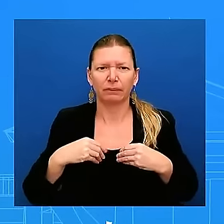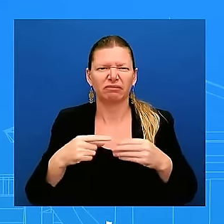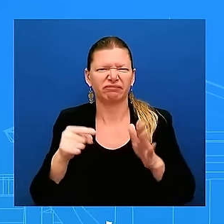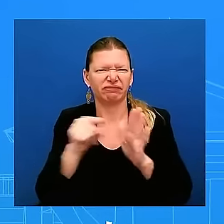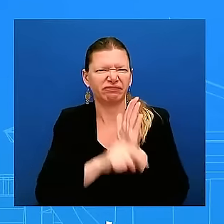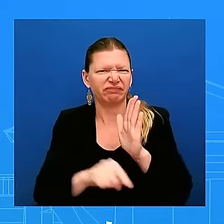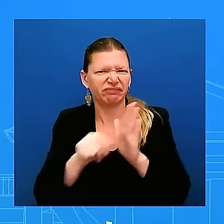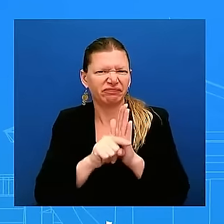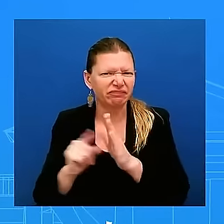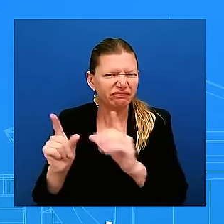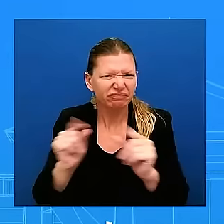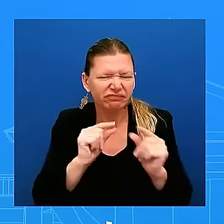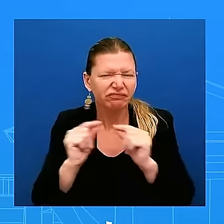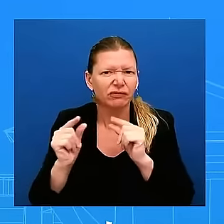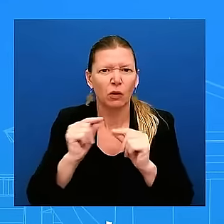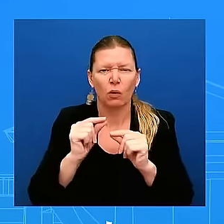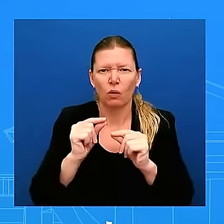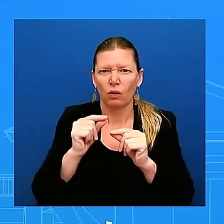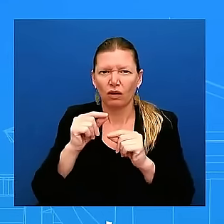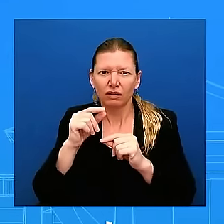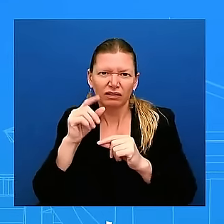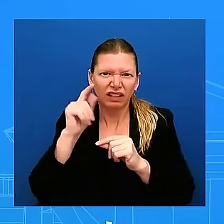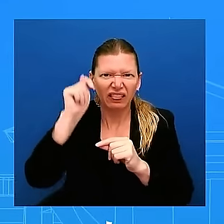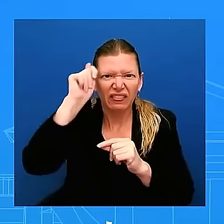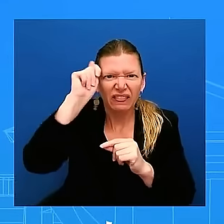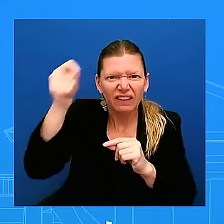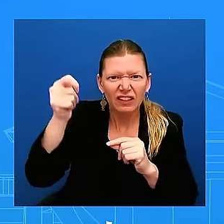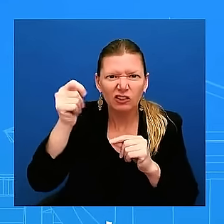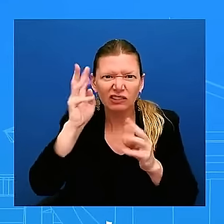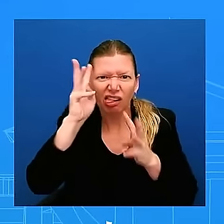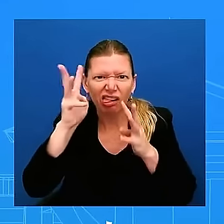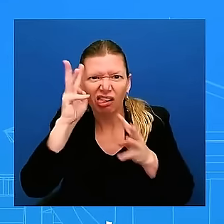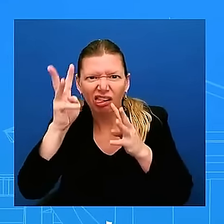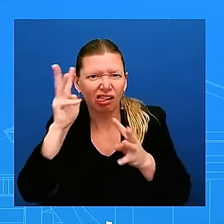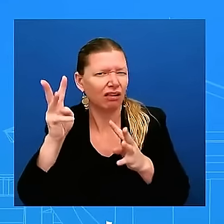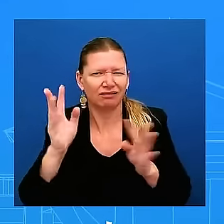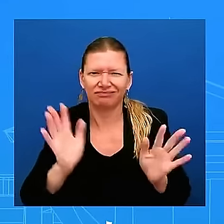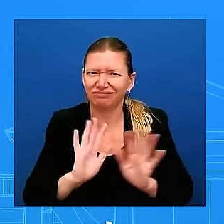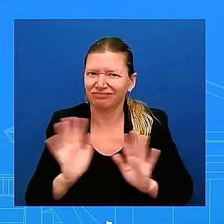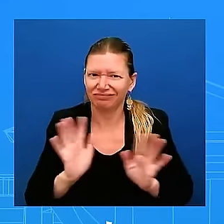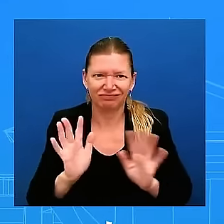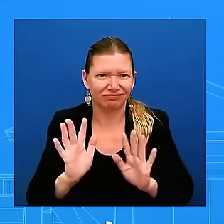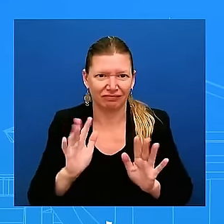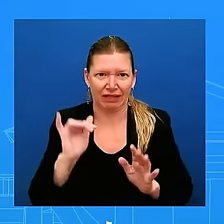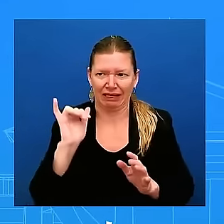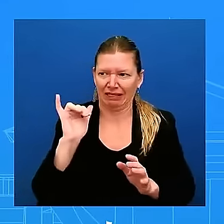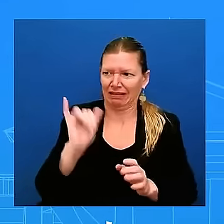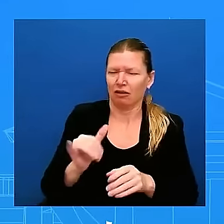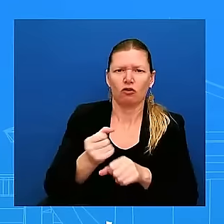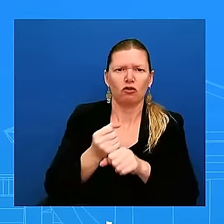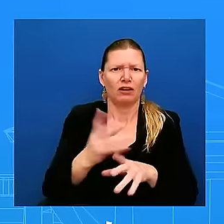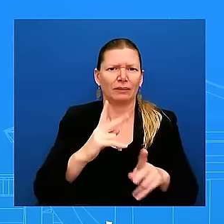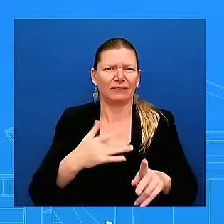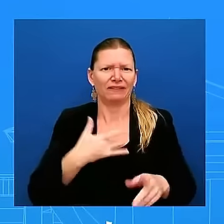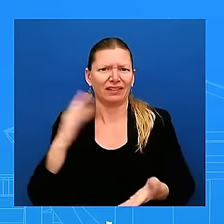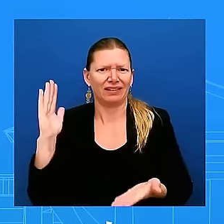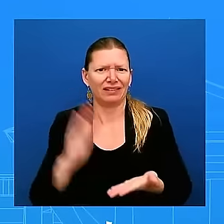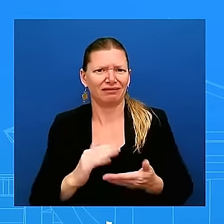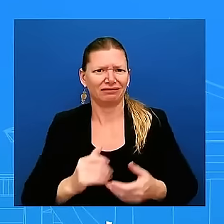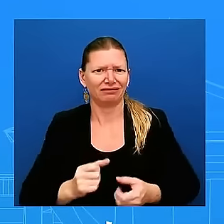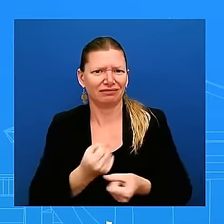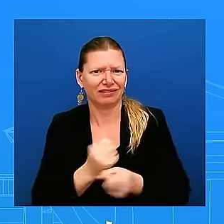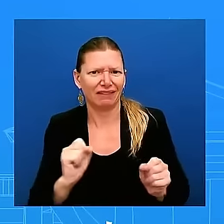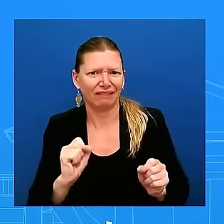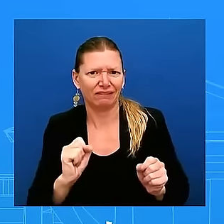safe uh and it's hateful uh and you've heard from the mayor of springfield you've heard uh from the